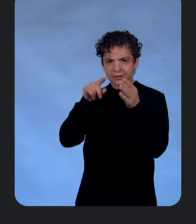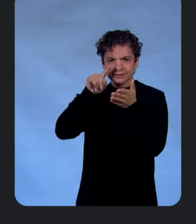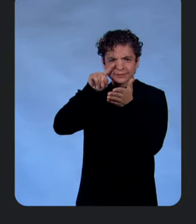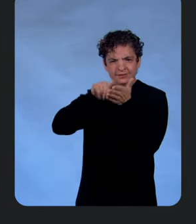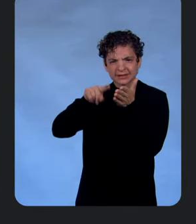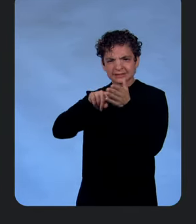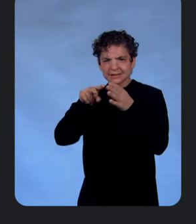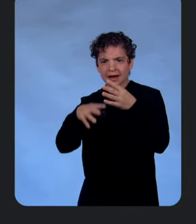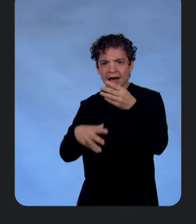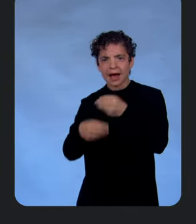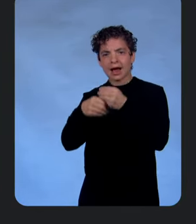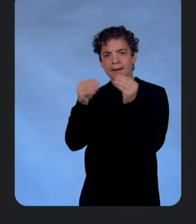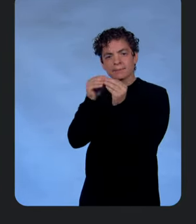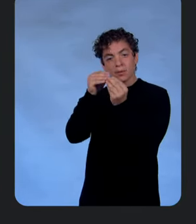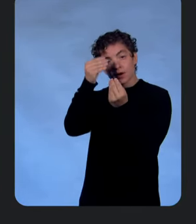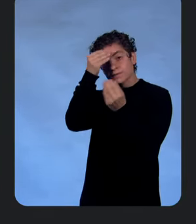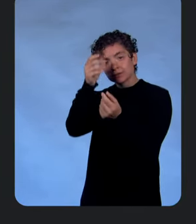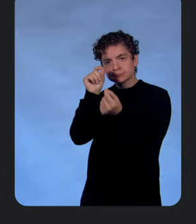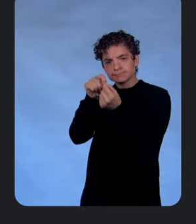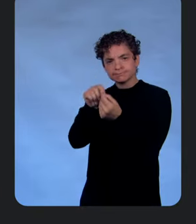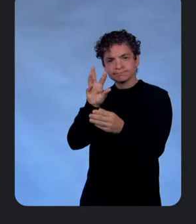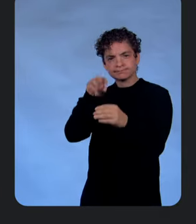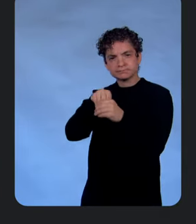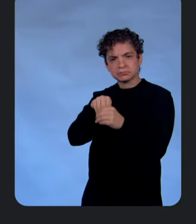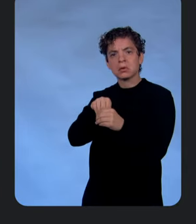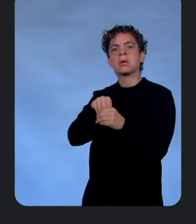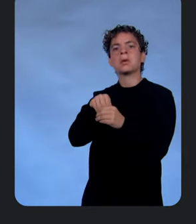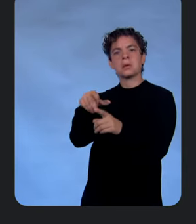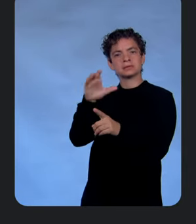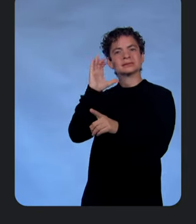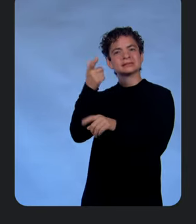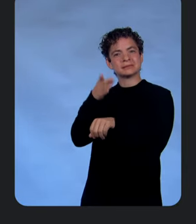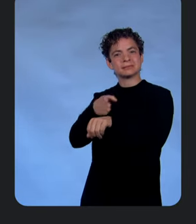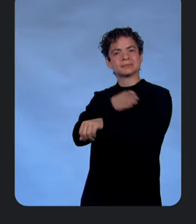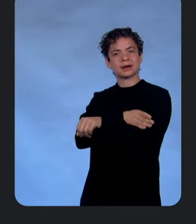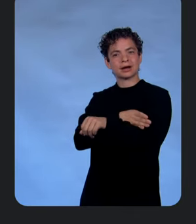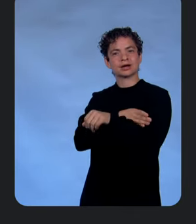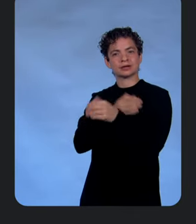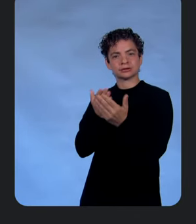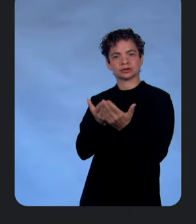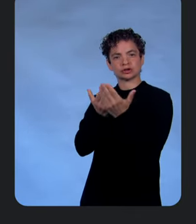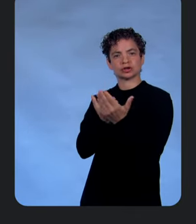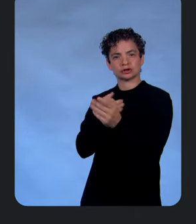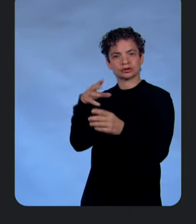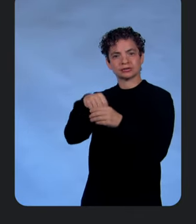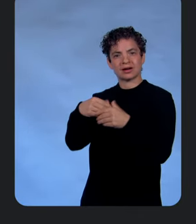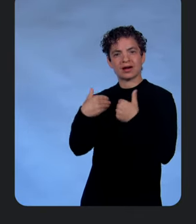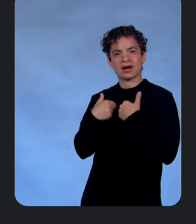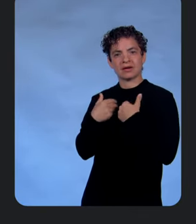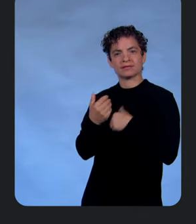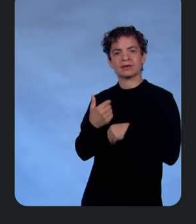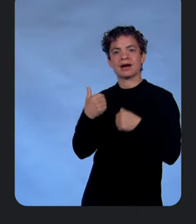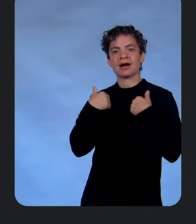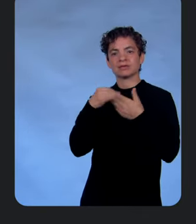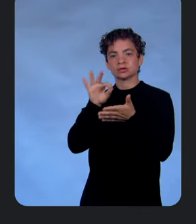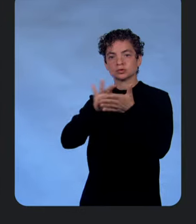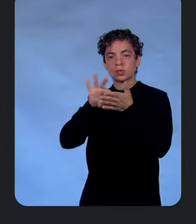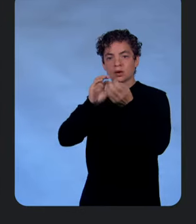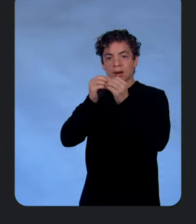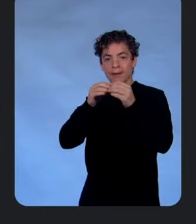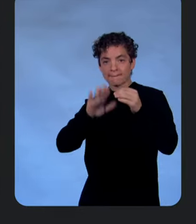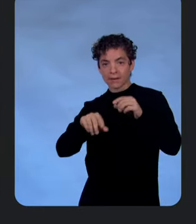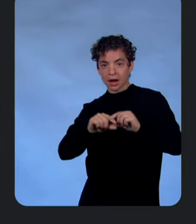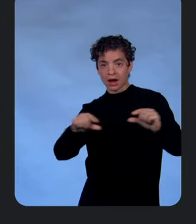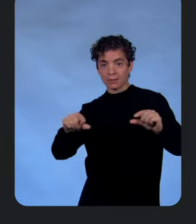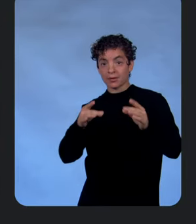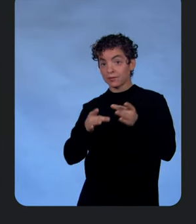see, yeah, this looks like it's making good suggestions, right? So we're able to determine if it's correct or not. And we have the scoring at the bottom. In this case, the fluency went up.